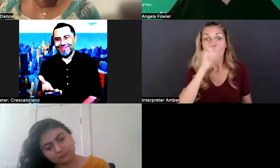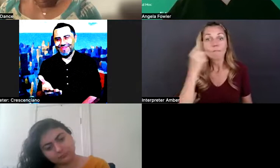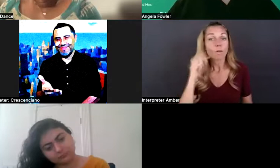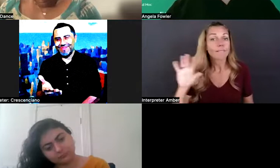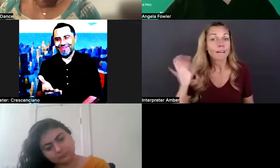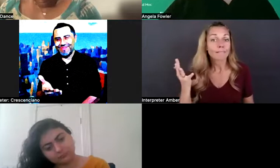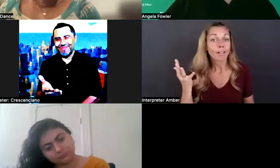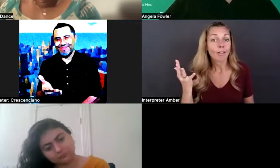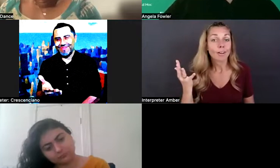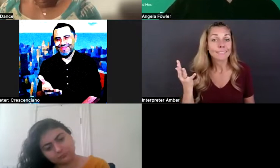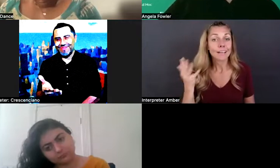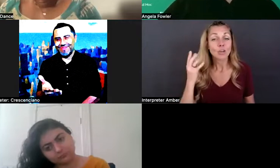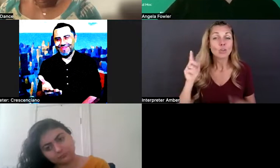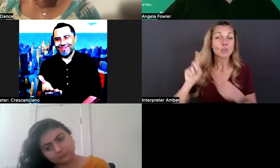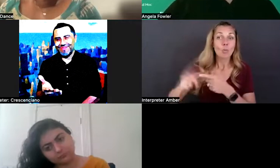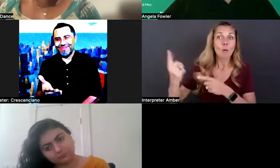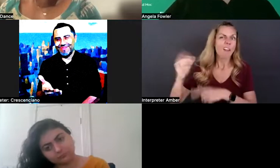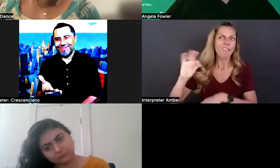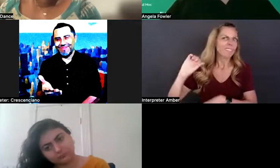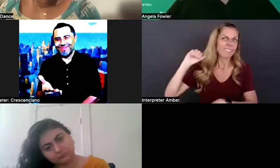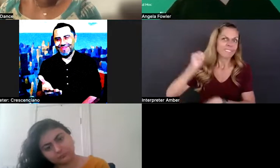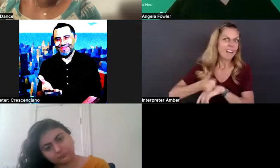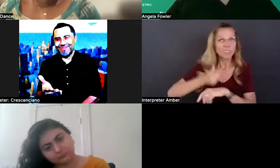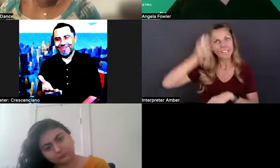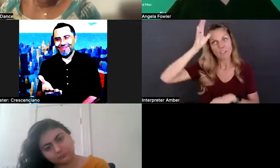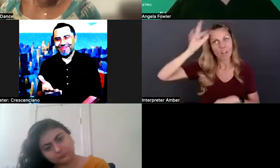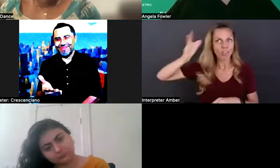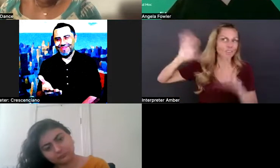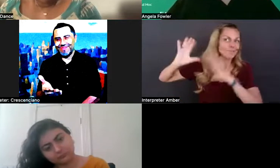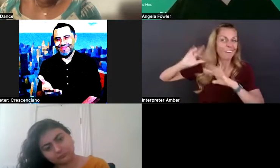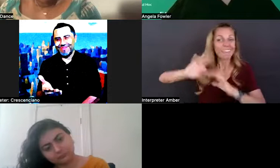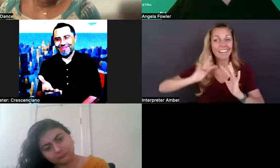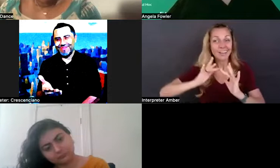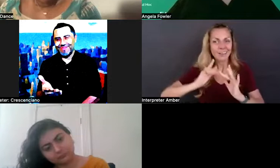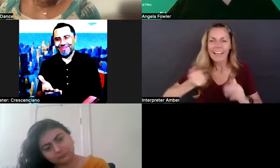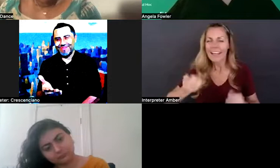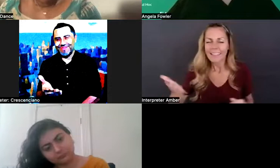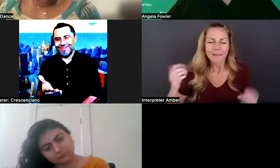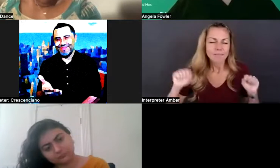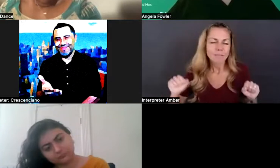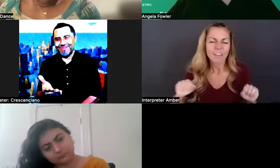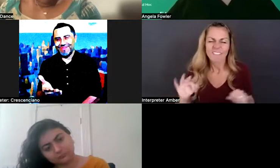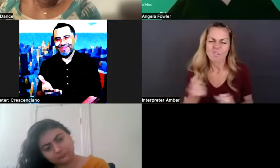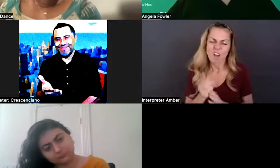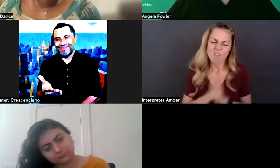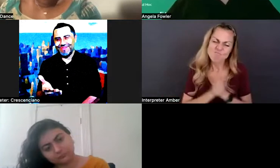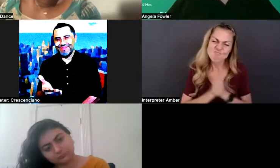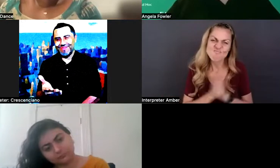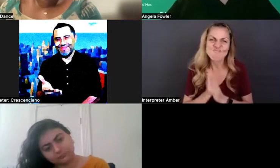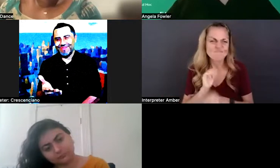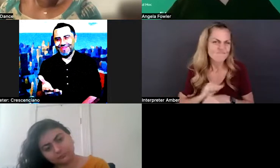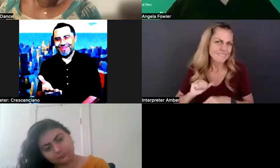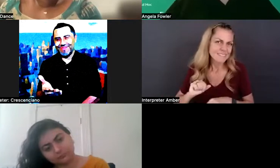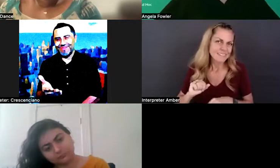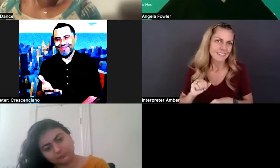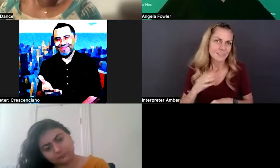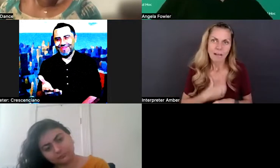to one of the founding fathers of the internet. Like anything's possible. If you, if you have the drive, the hustle, people with disabilities are some of